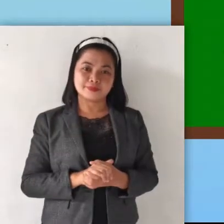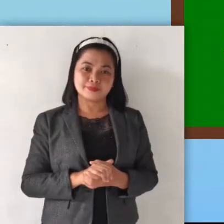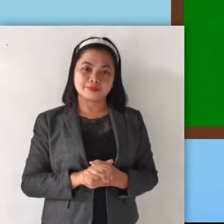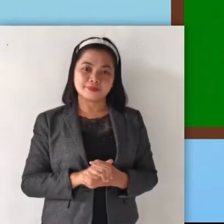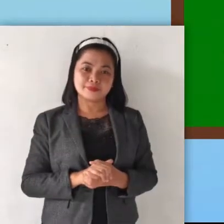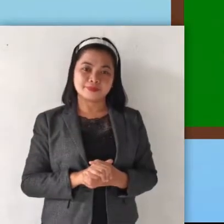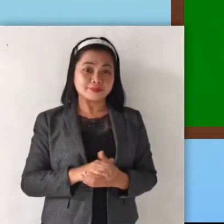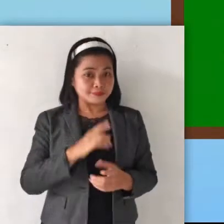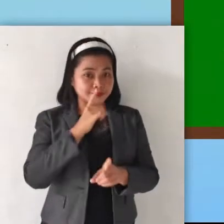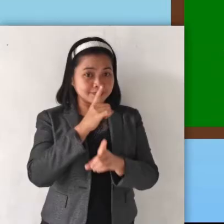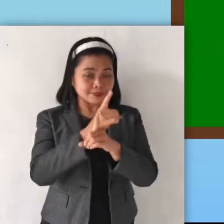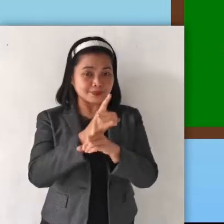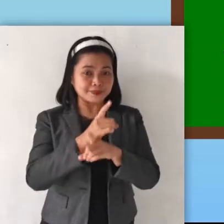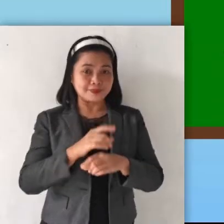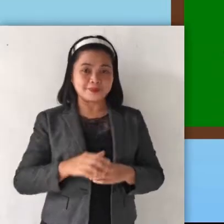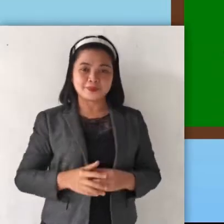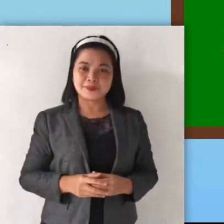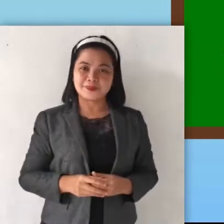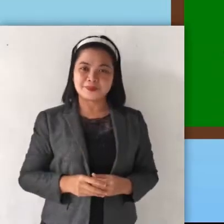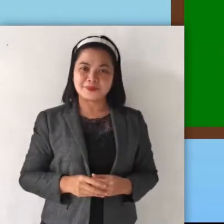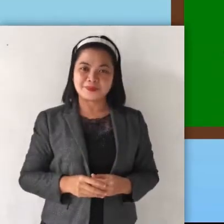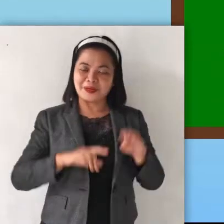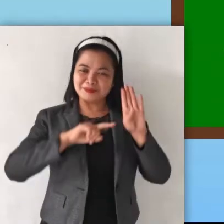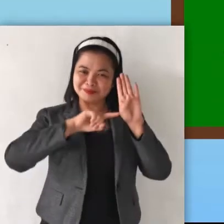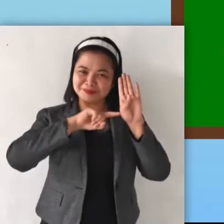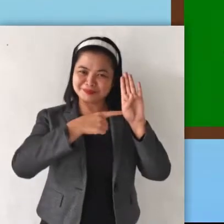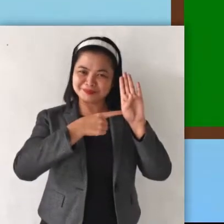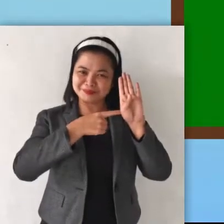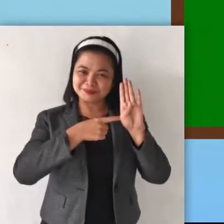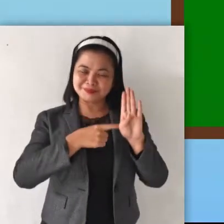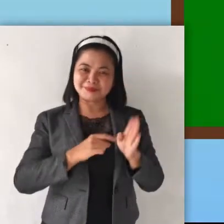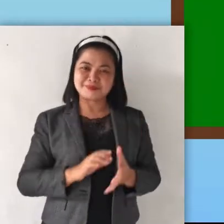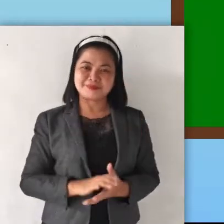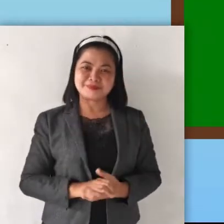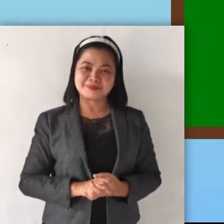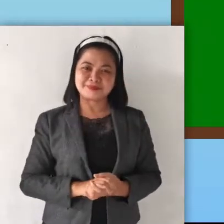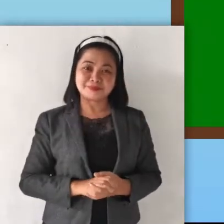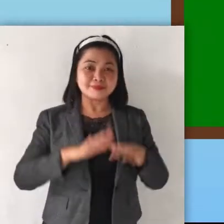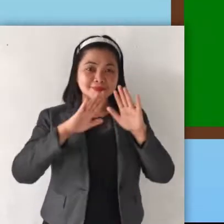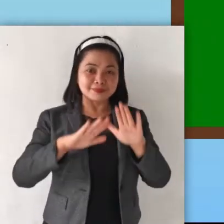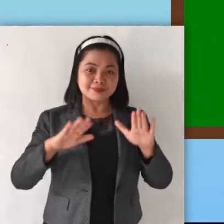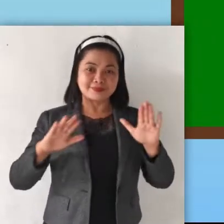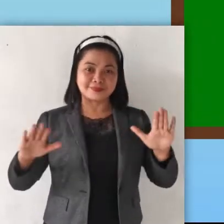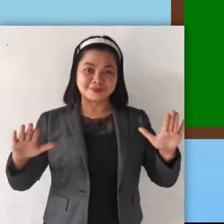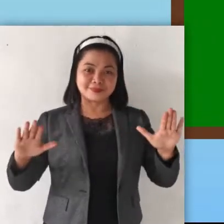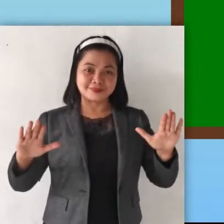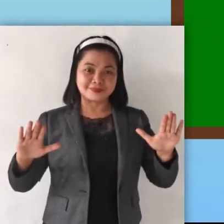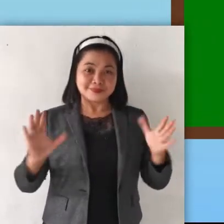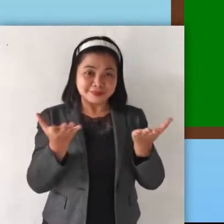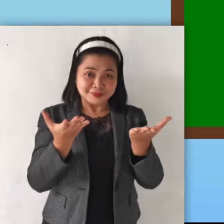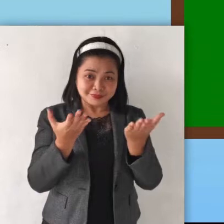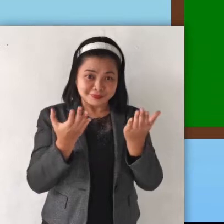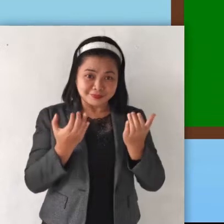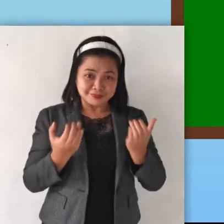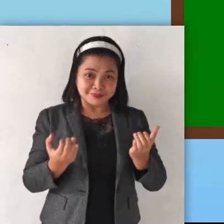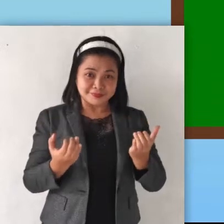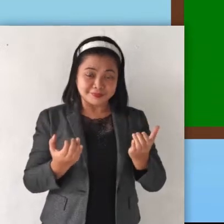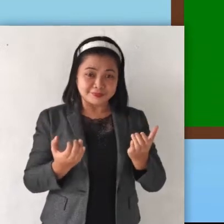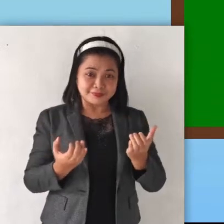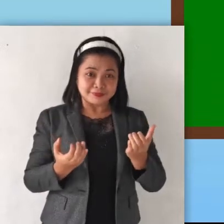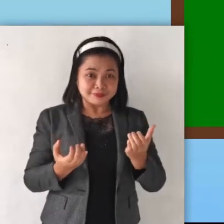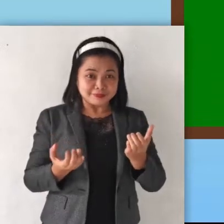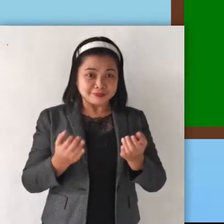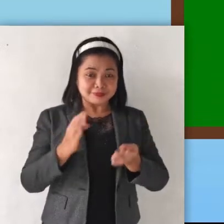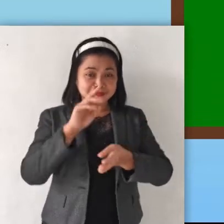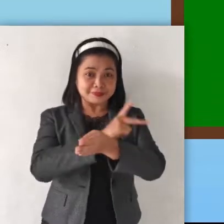Alright, let's begin! Kids, do you want me to read a poem